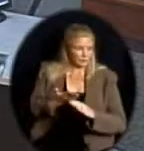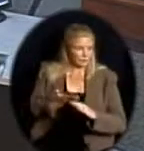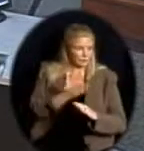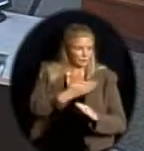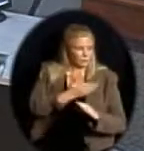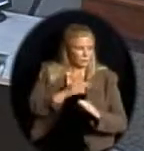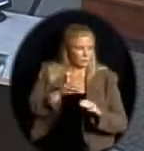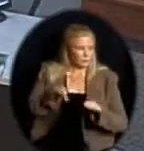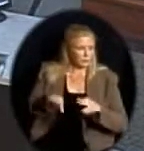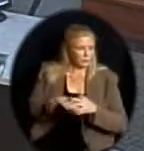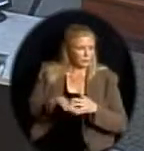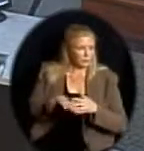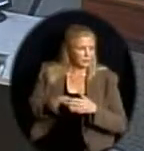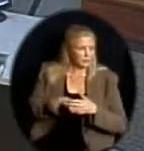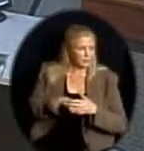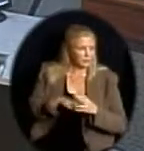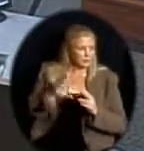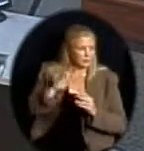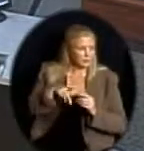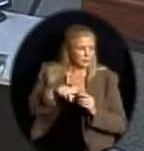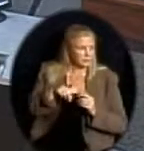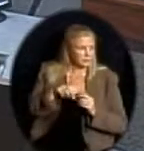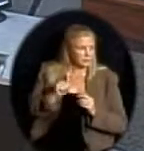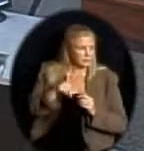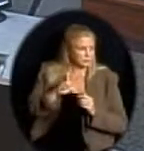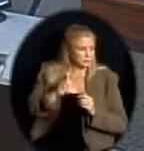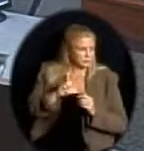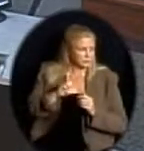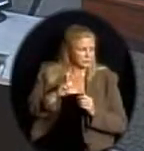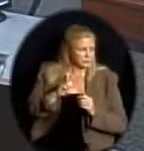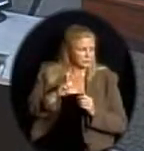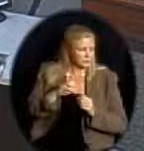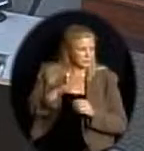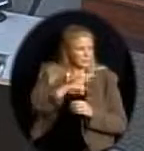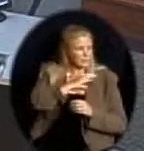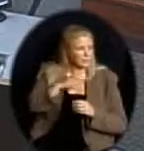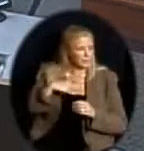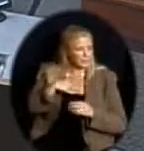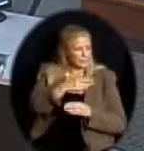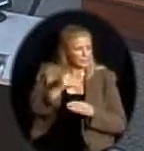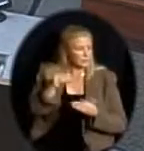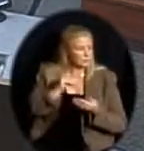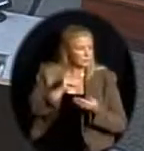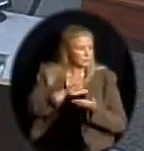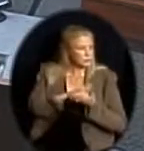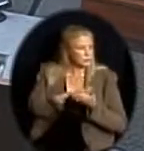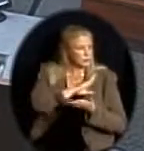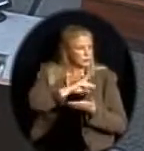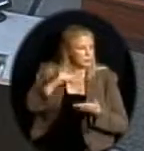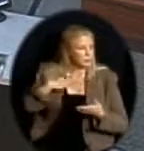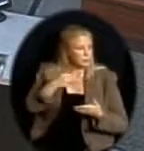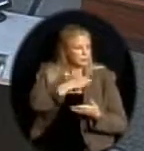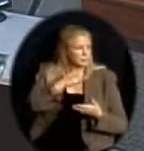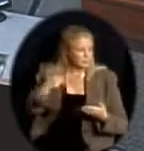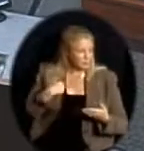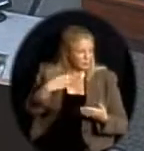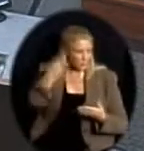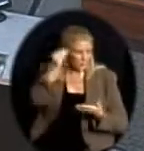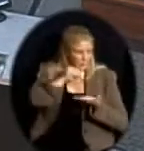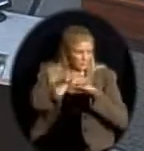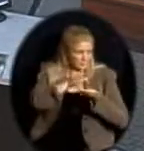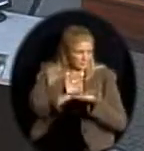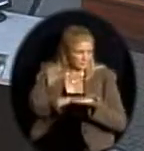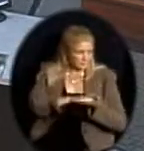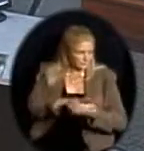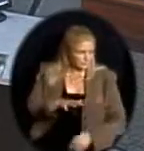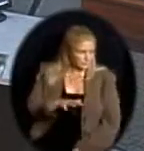has to do with update on the Joint City Council and School Board meeting. And we've placed it on the agenda for the purpose of just reiterating for the benefit of